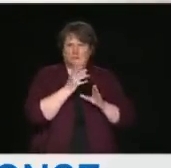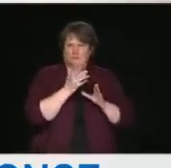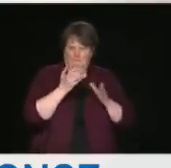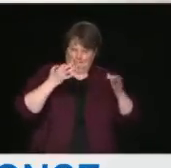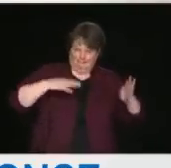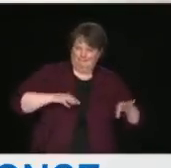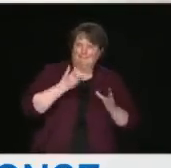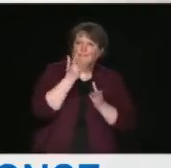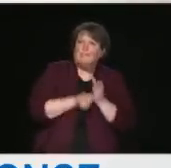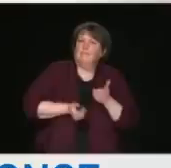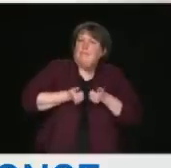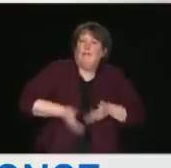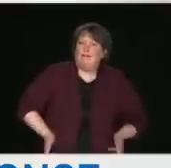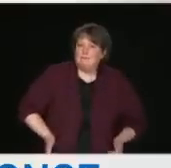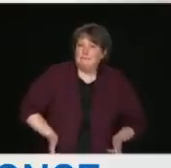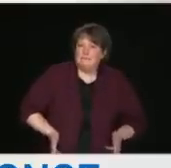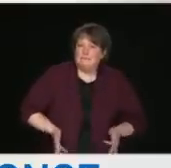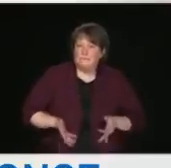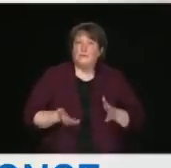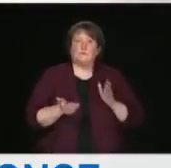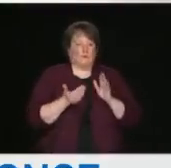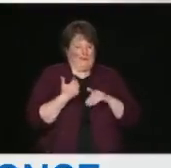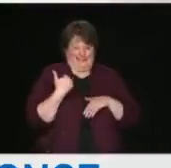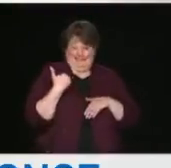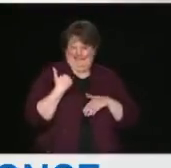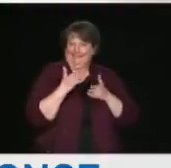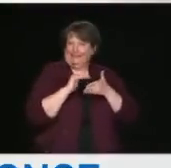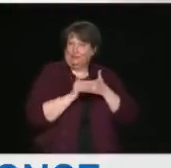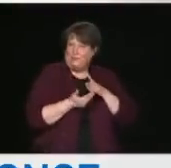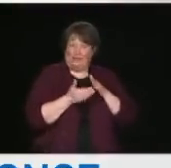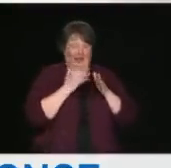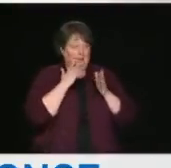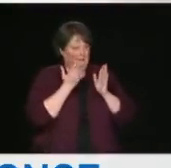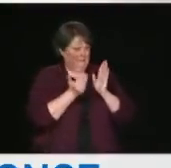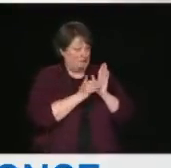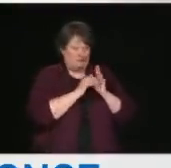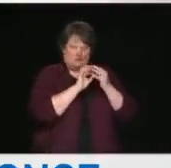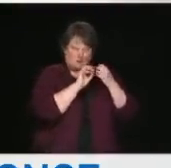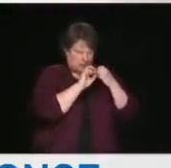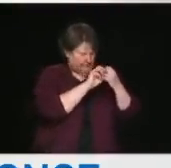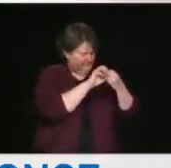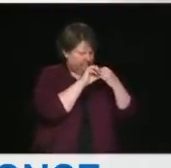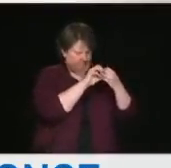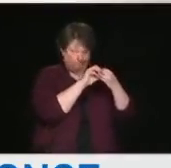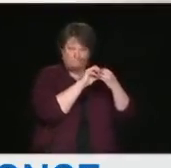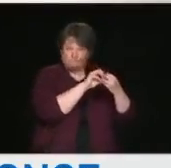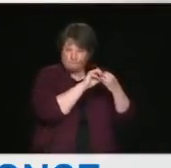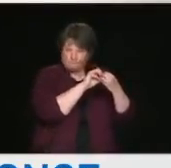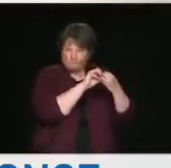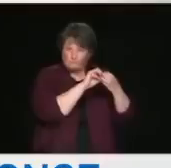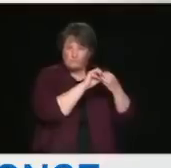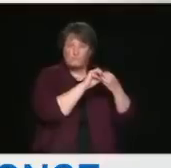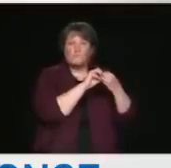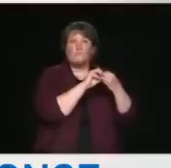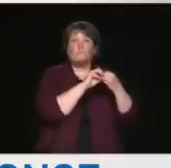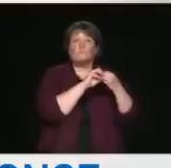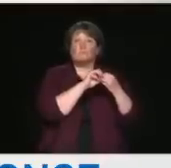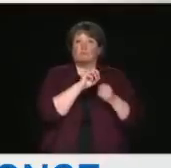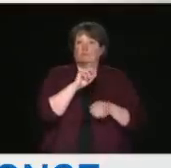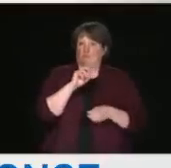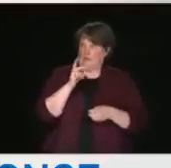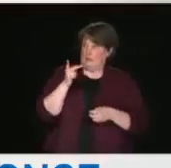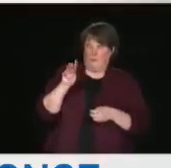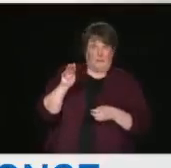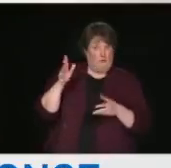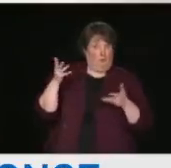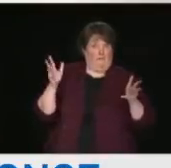over the weekend and today. As the Prime Minister said, we feel we